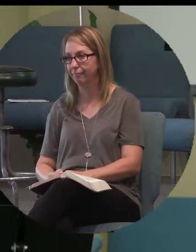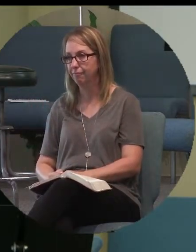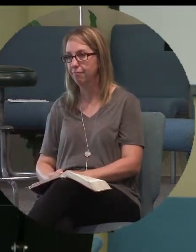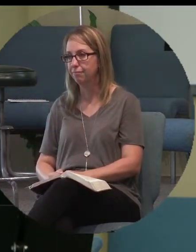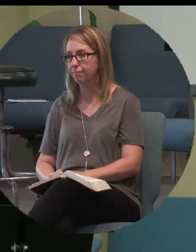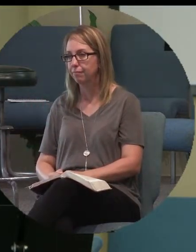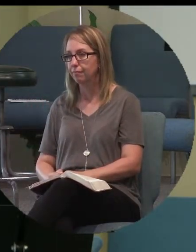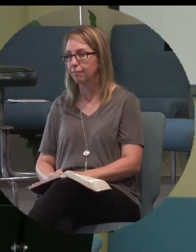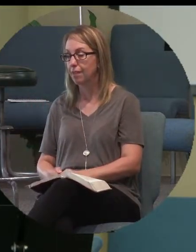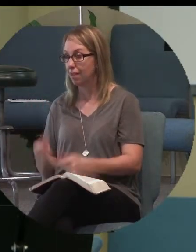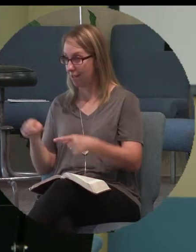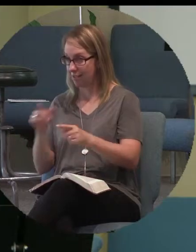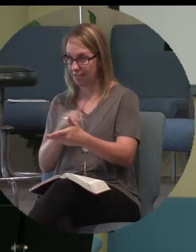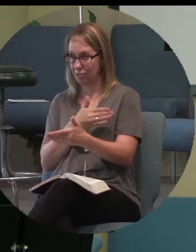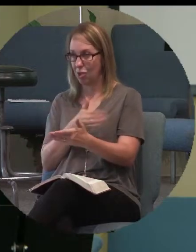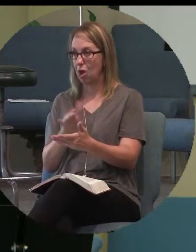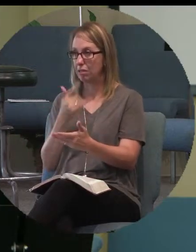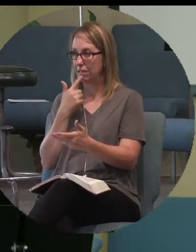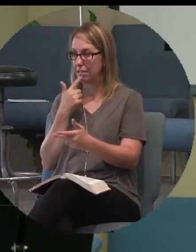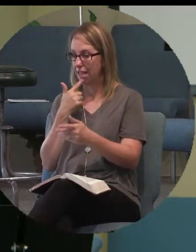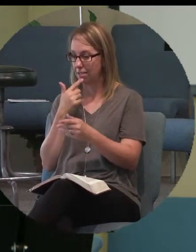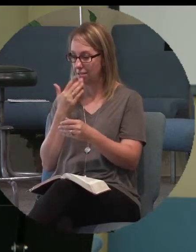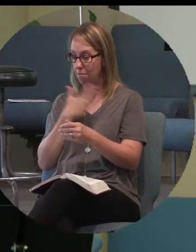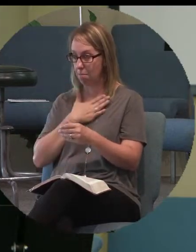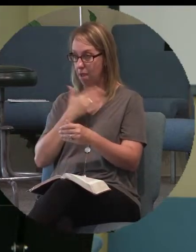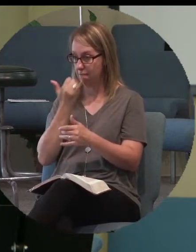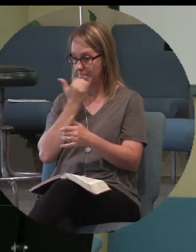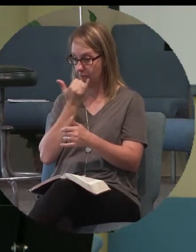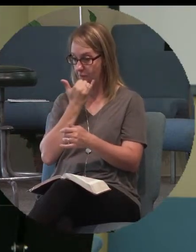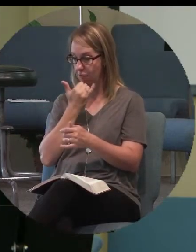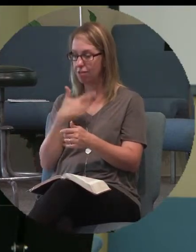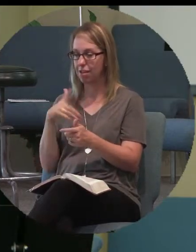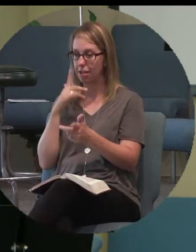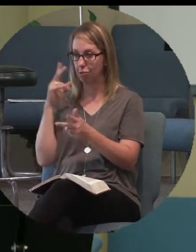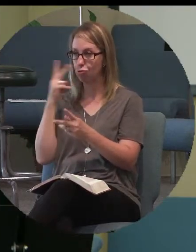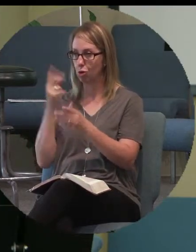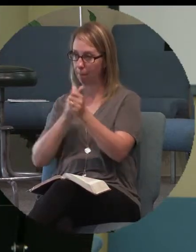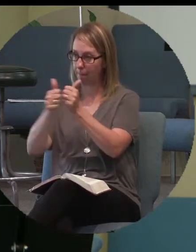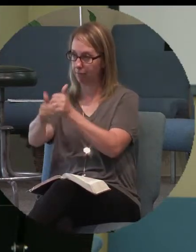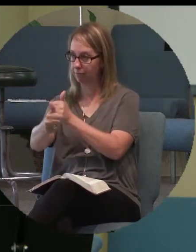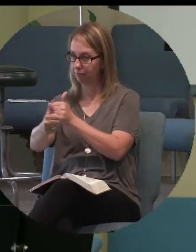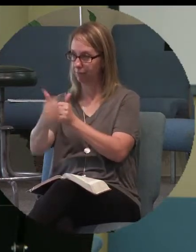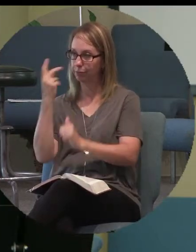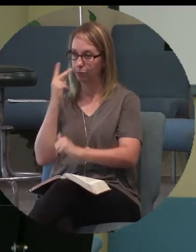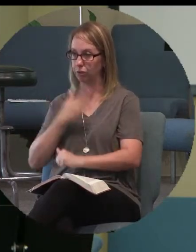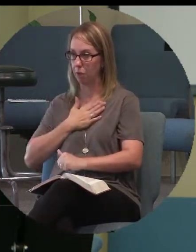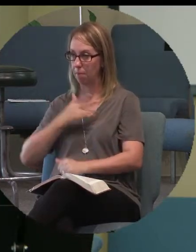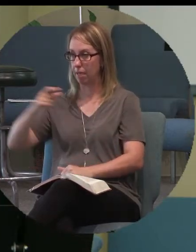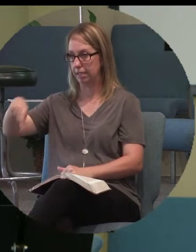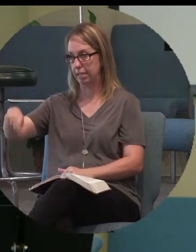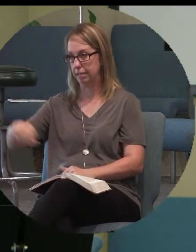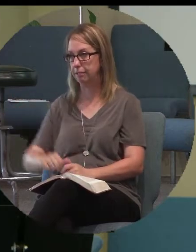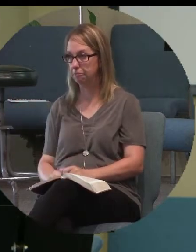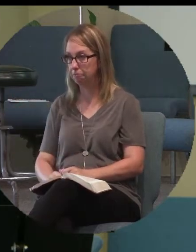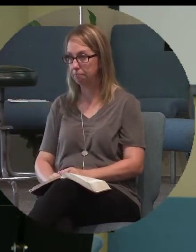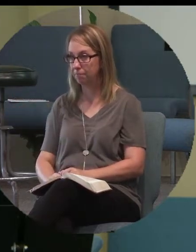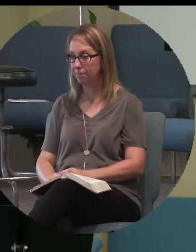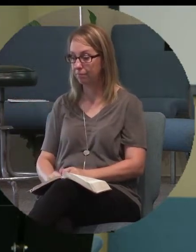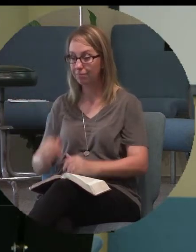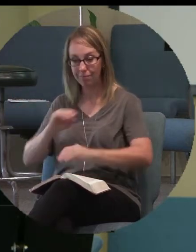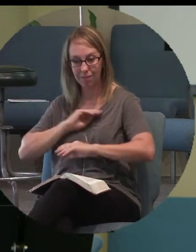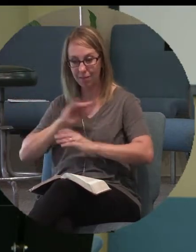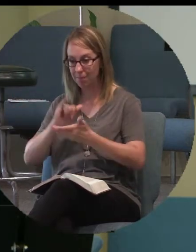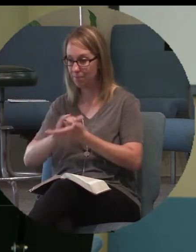As the song said, you looked beyond my faults and you saw my need. And he meets that need